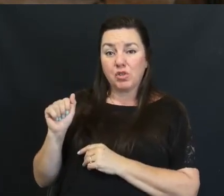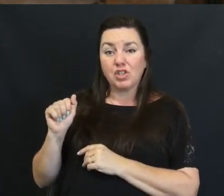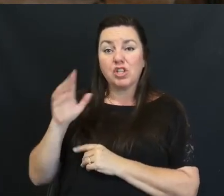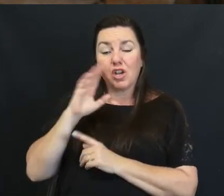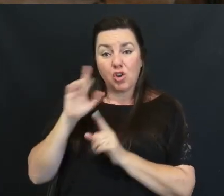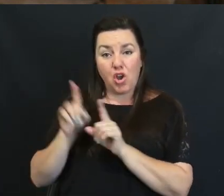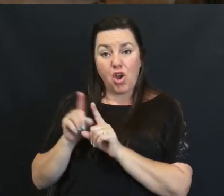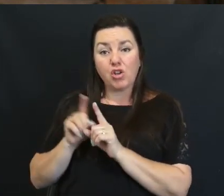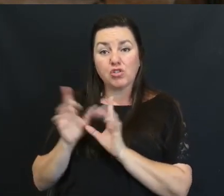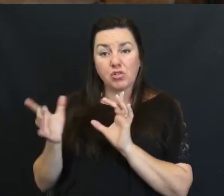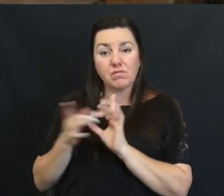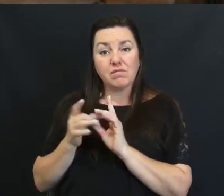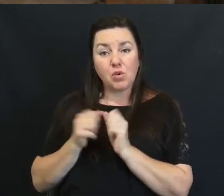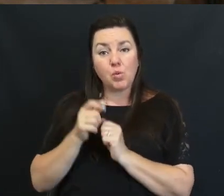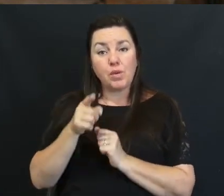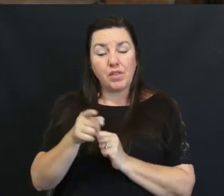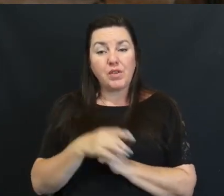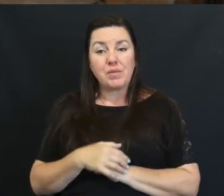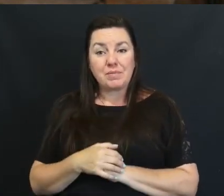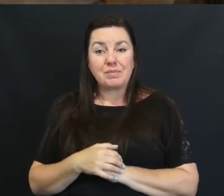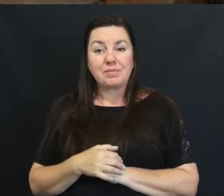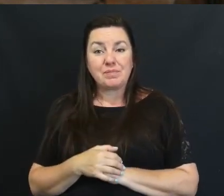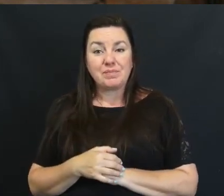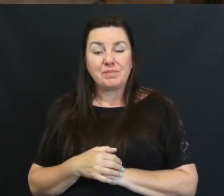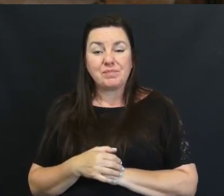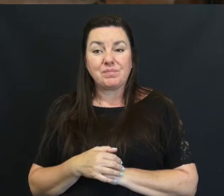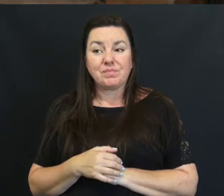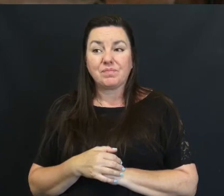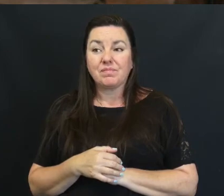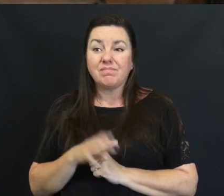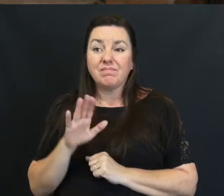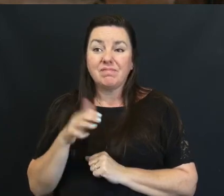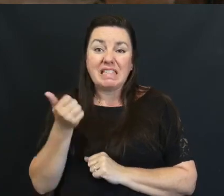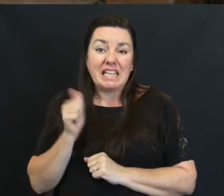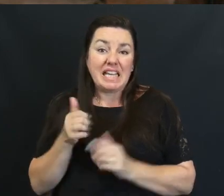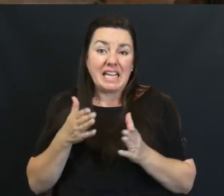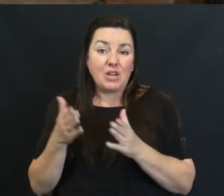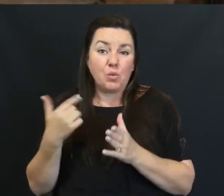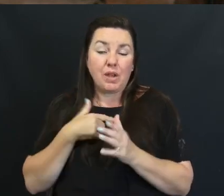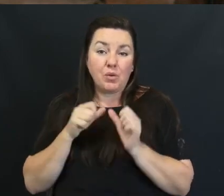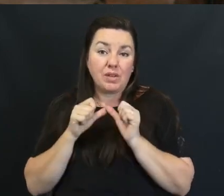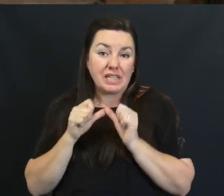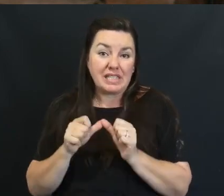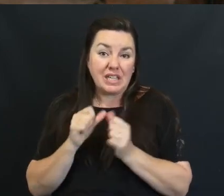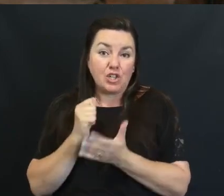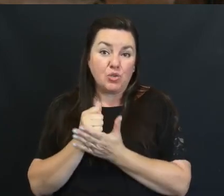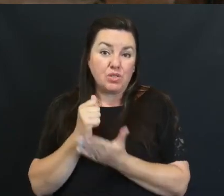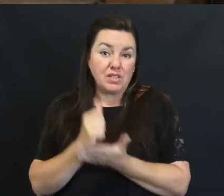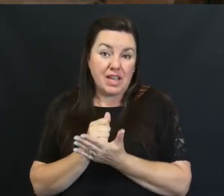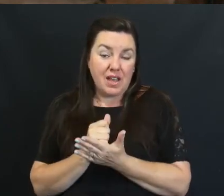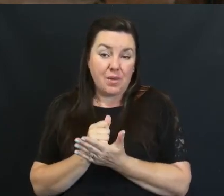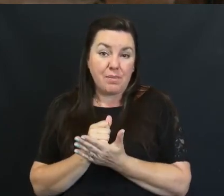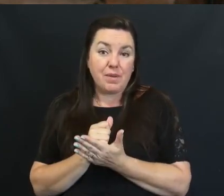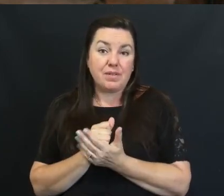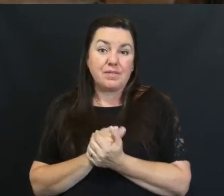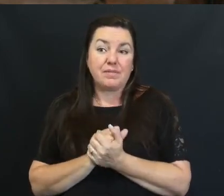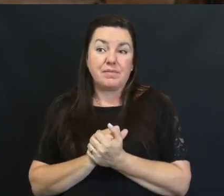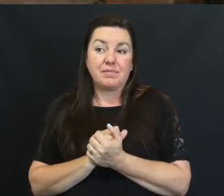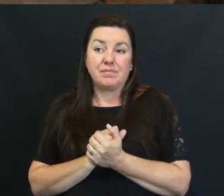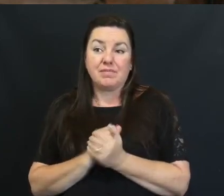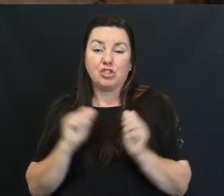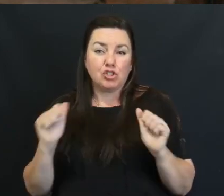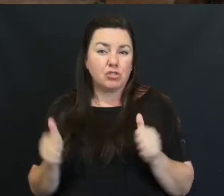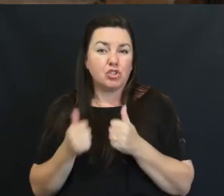Willing To Connect With You For That As Well So Any Way That We Can Continue To Help Just